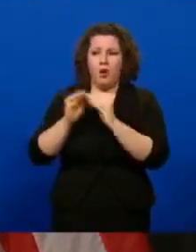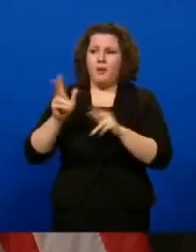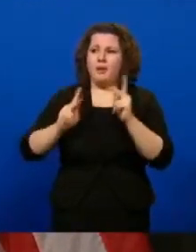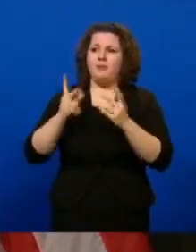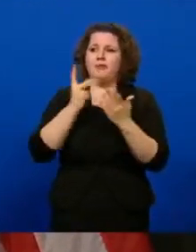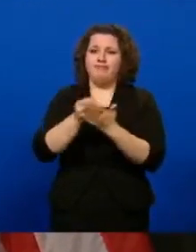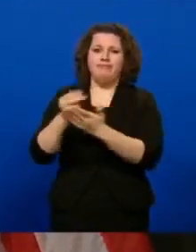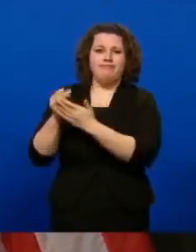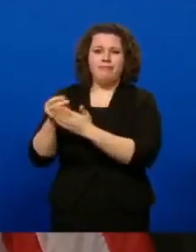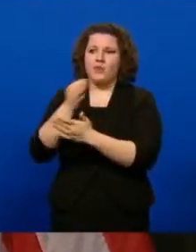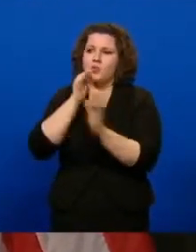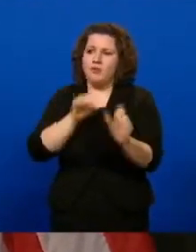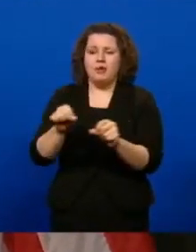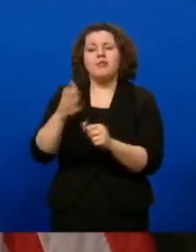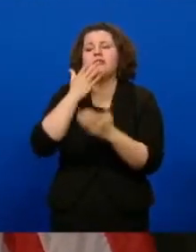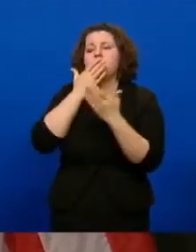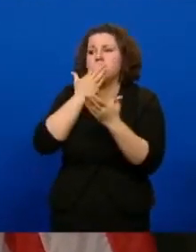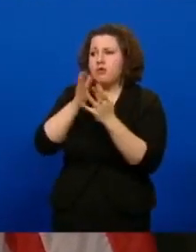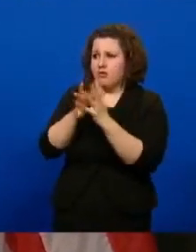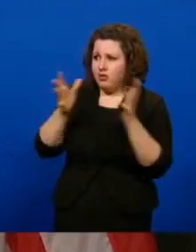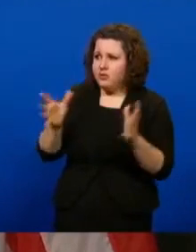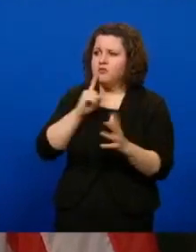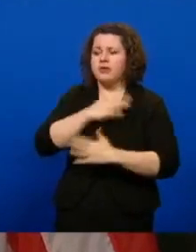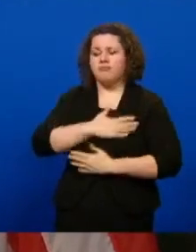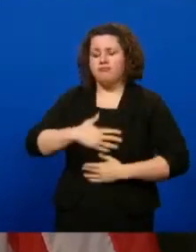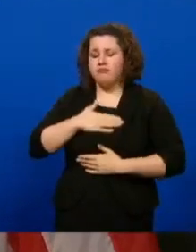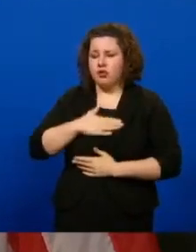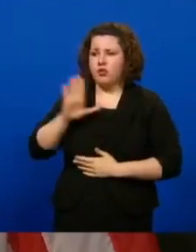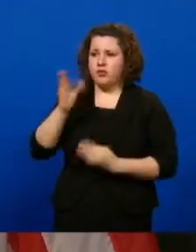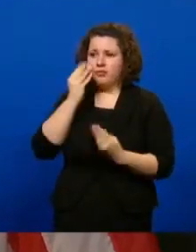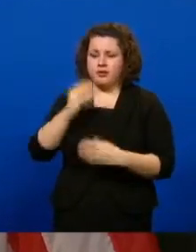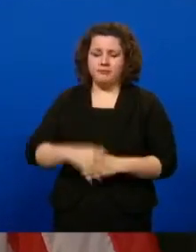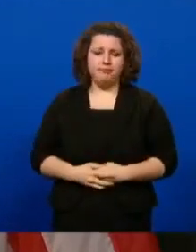vaccinated as soon as possible. So thank you very much. I appreciate your update.